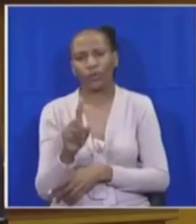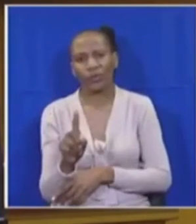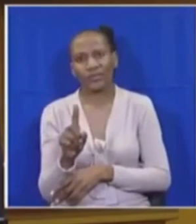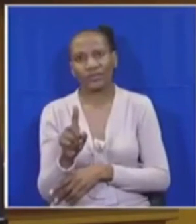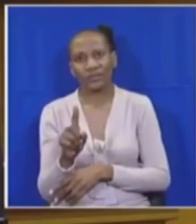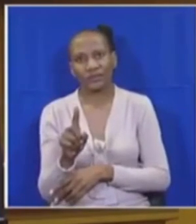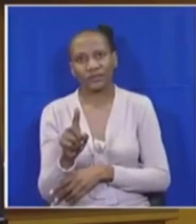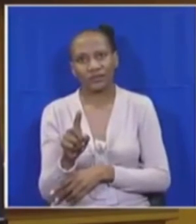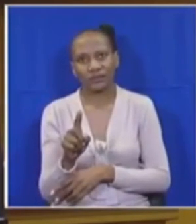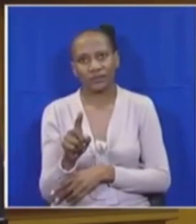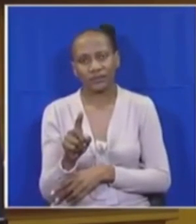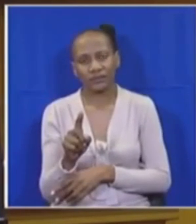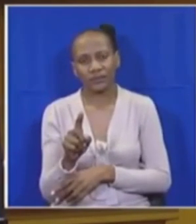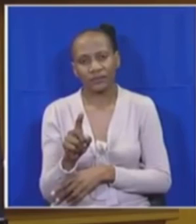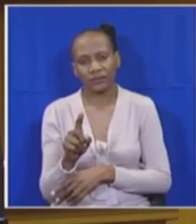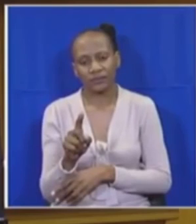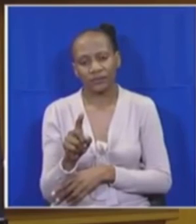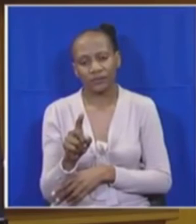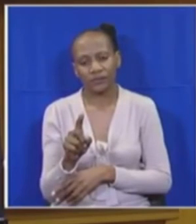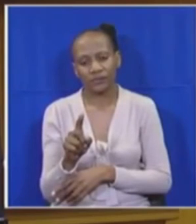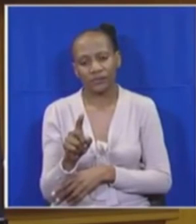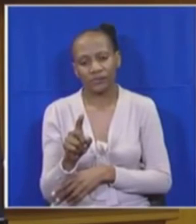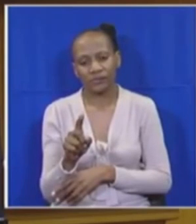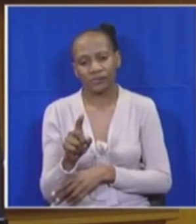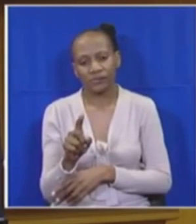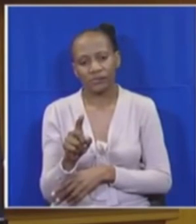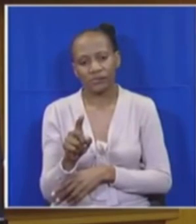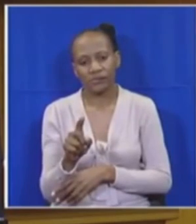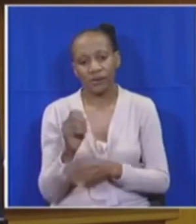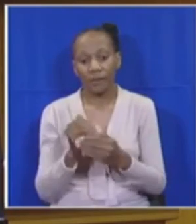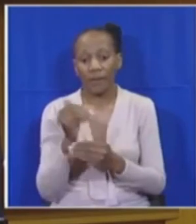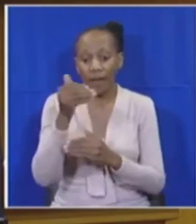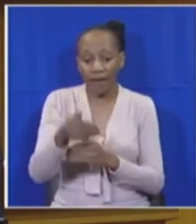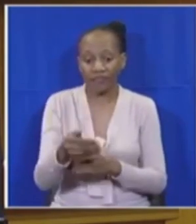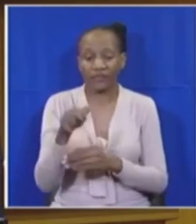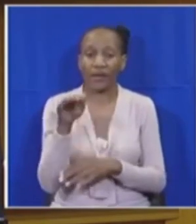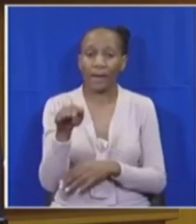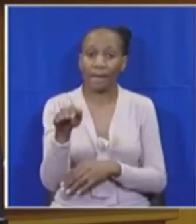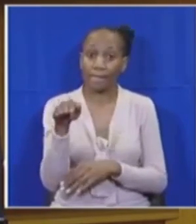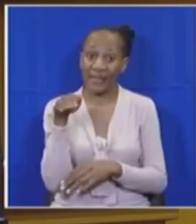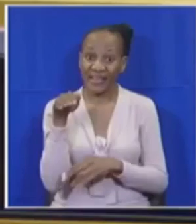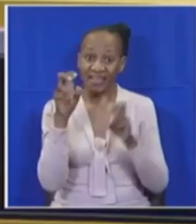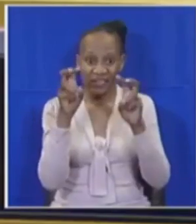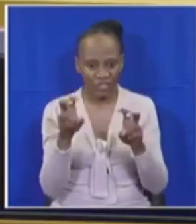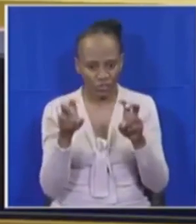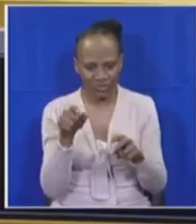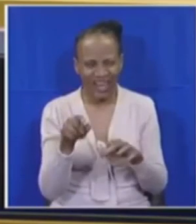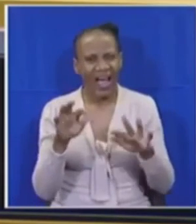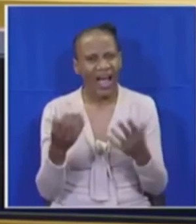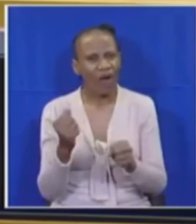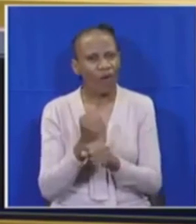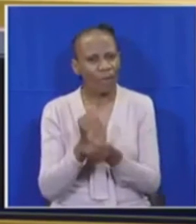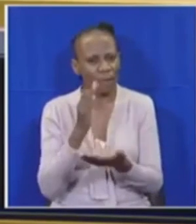finalization of the Post Bank to make it a fully